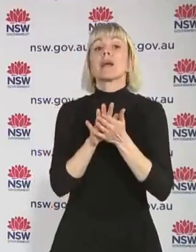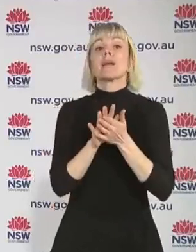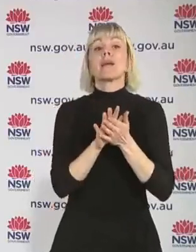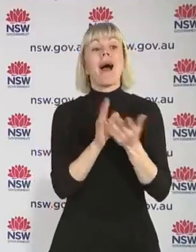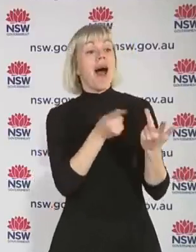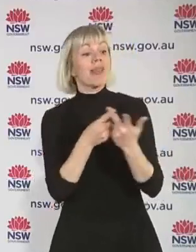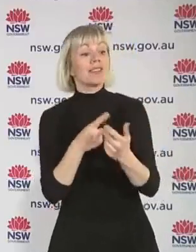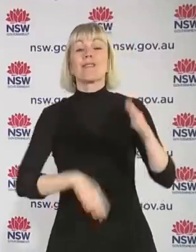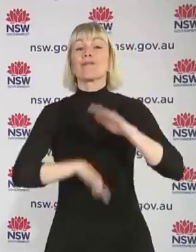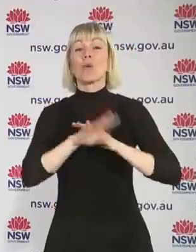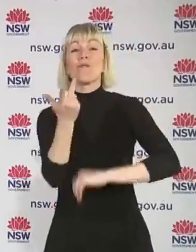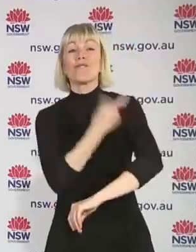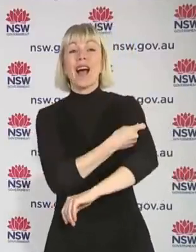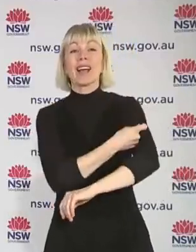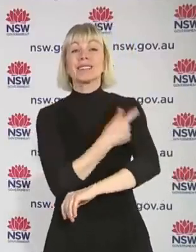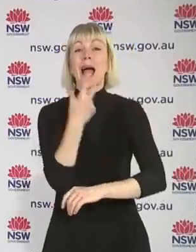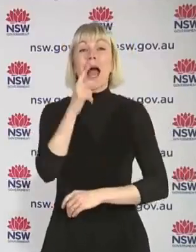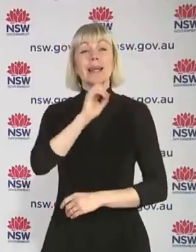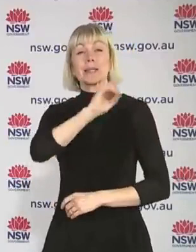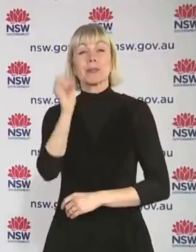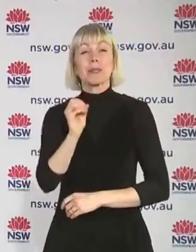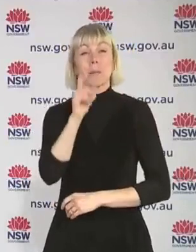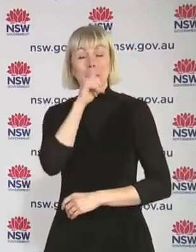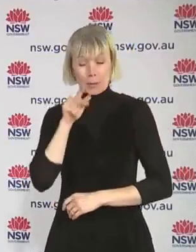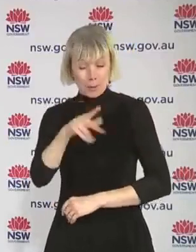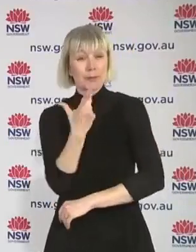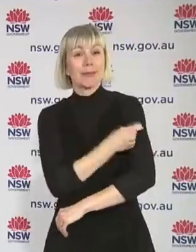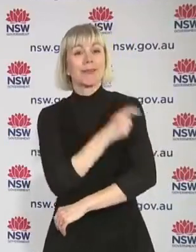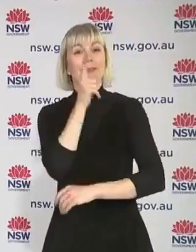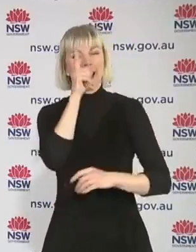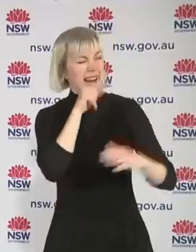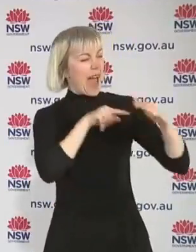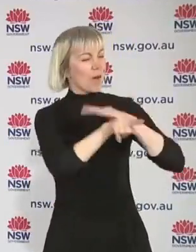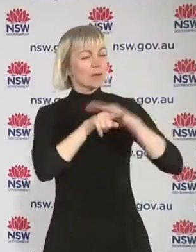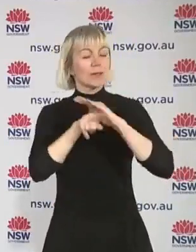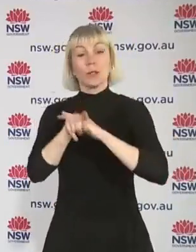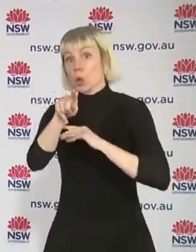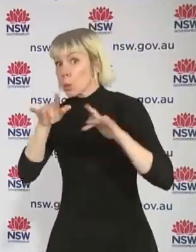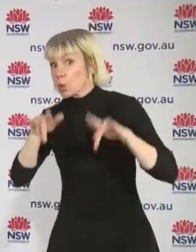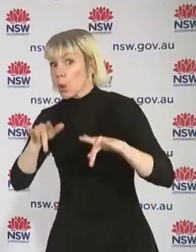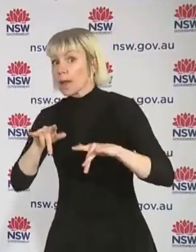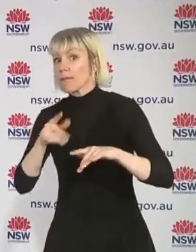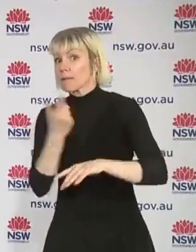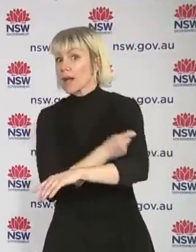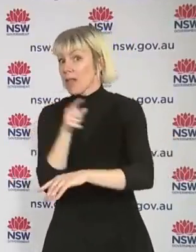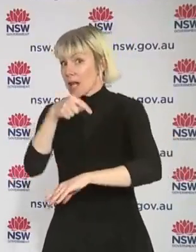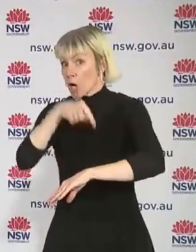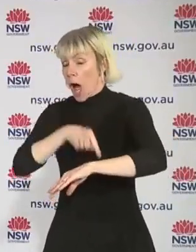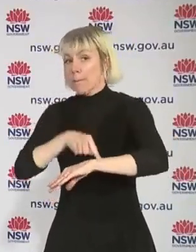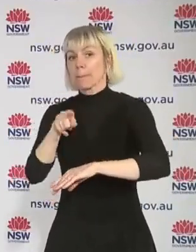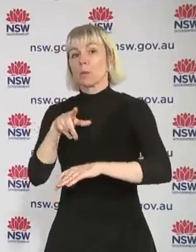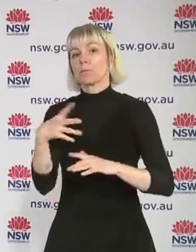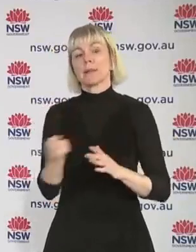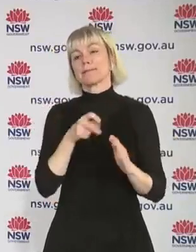participate in things that the rest of us can participate in. We anticipate, fingers crossed, by the time that third stage of